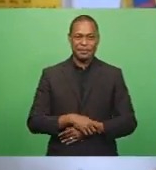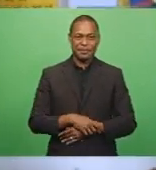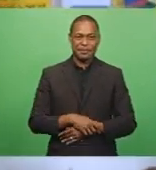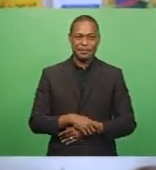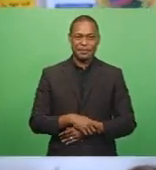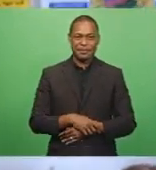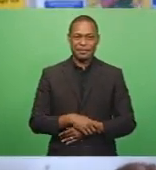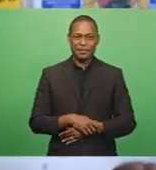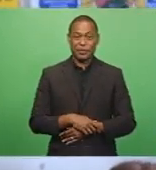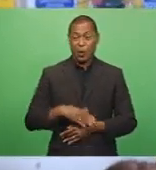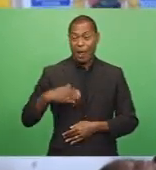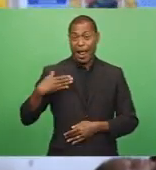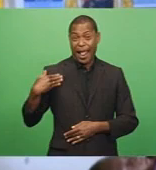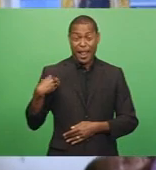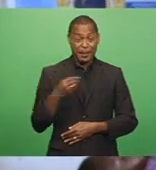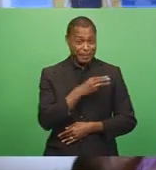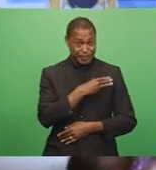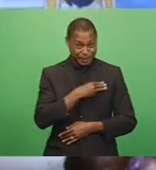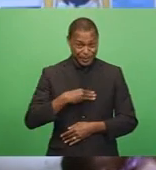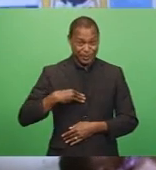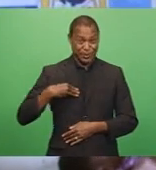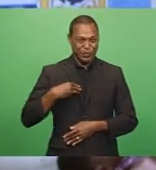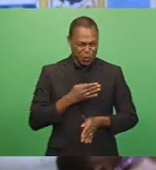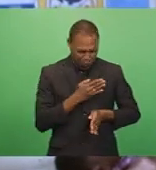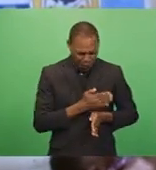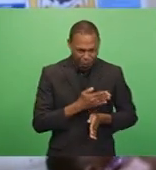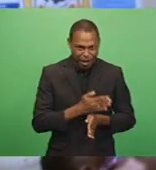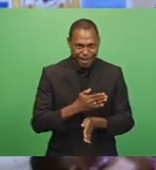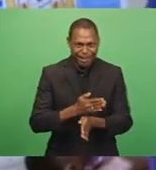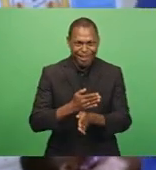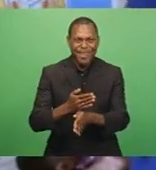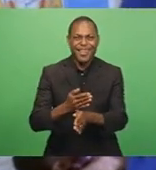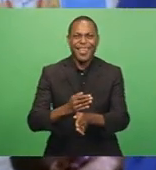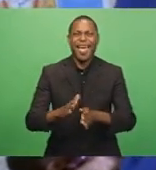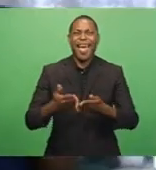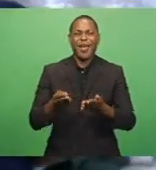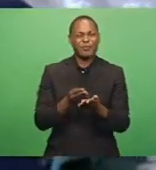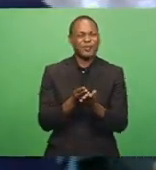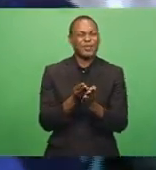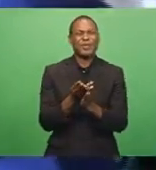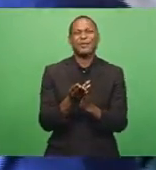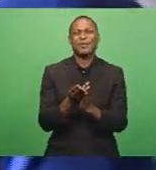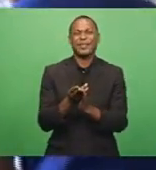The health ministry is working towards improving its facilities in the Lao group.